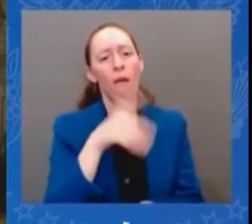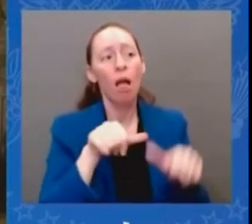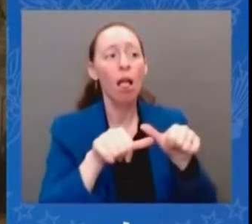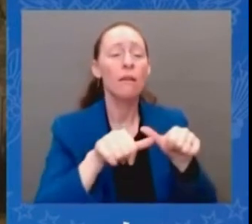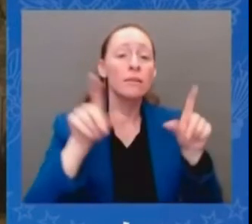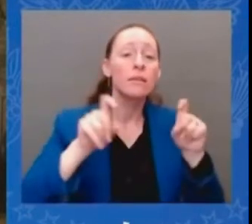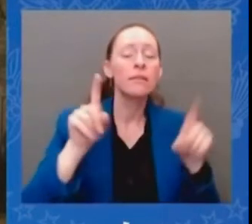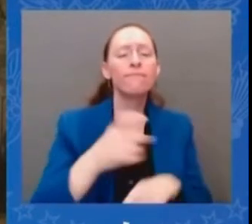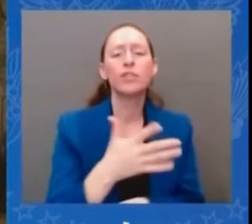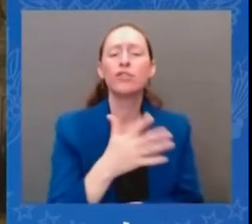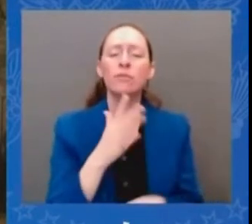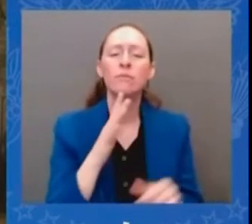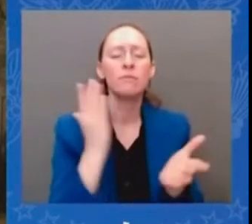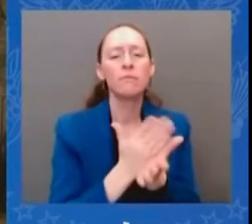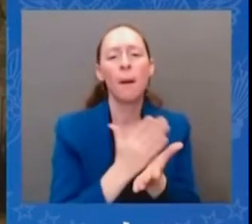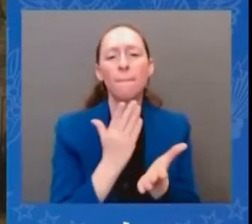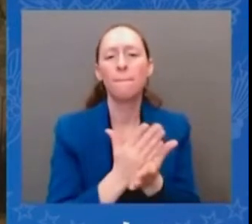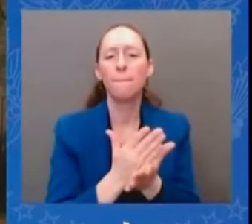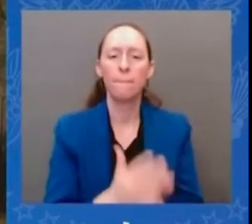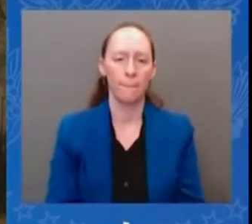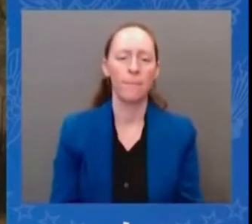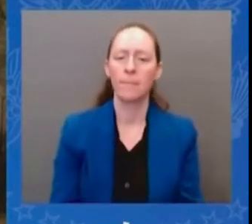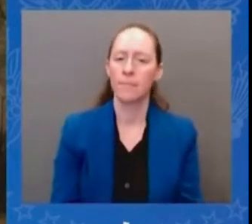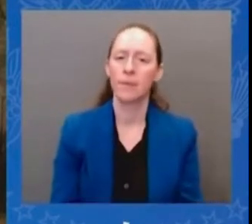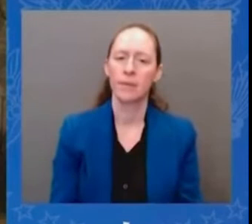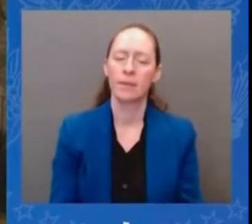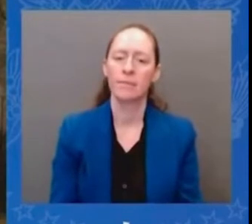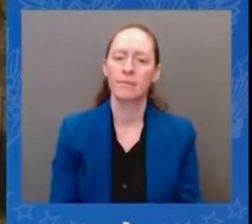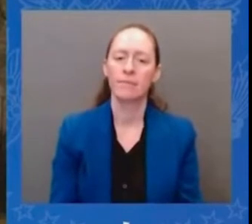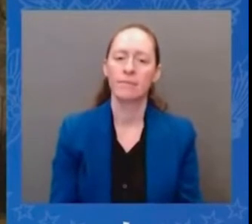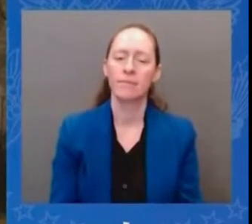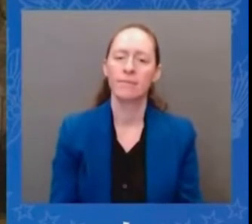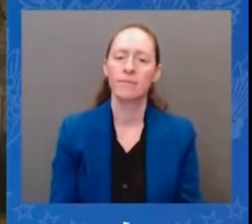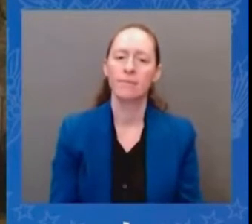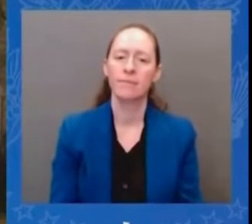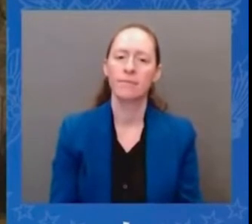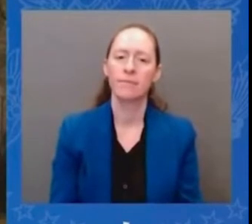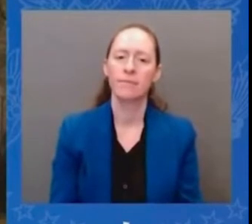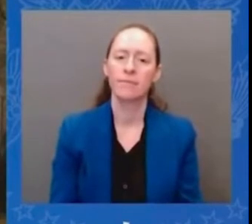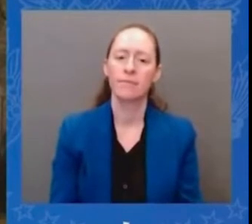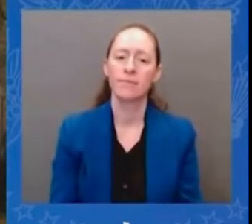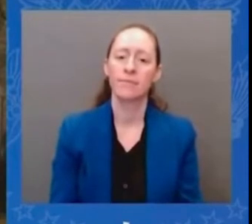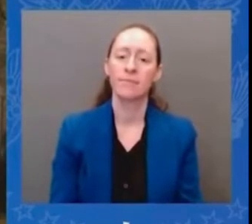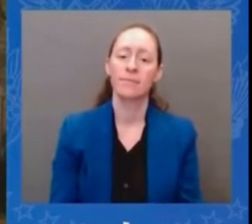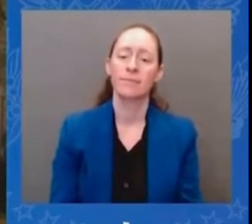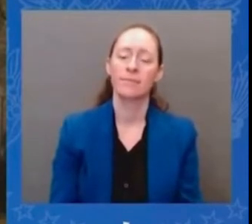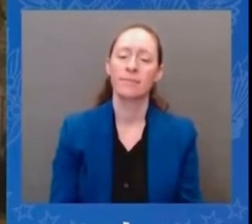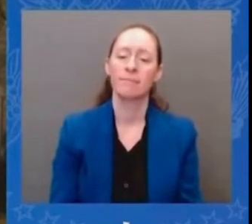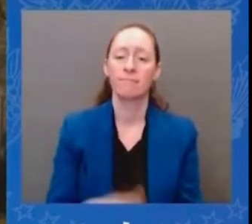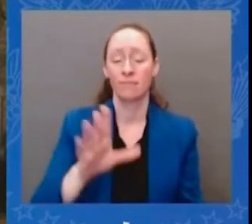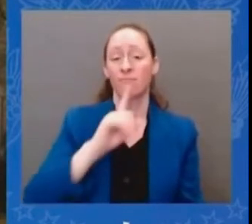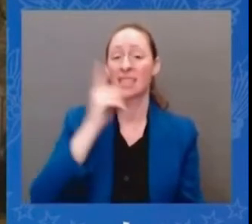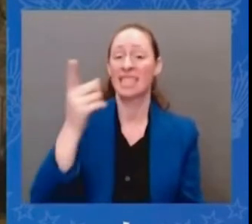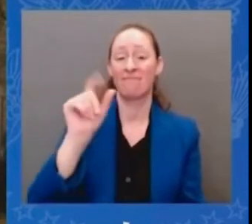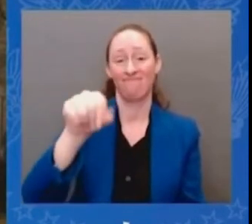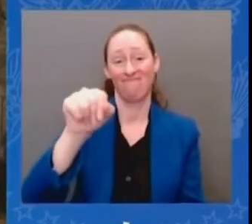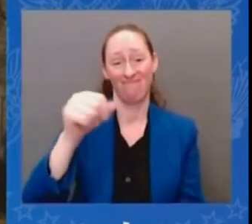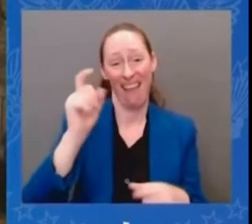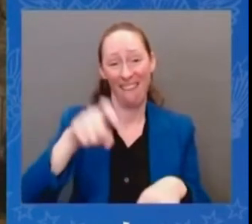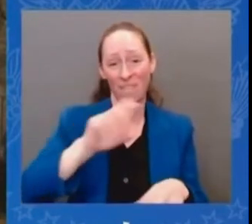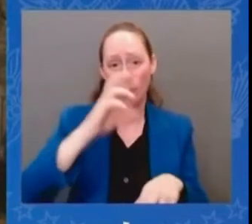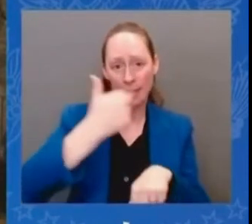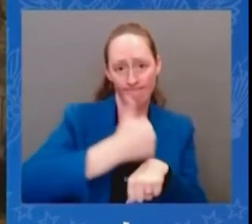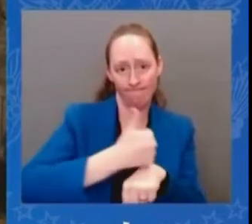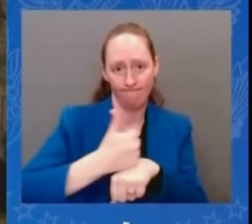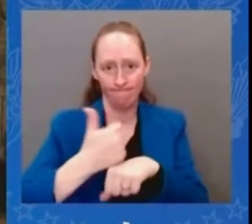korea that we would have to take certain actions that would be more defensive on our behalf and it would not be directed against north korea